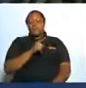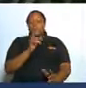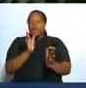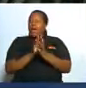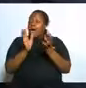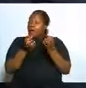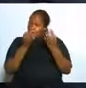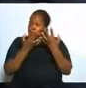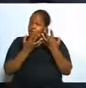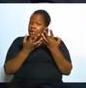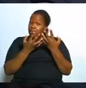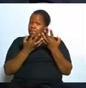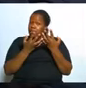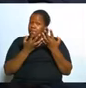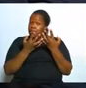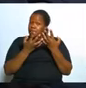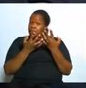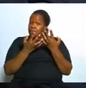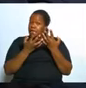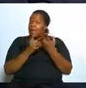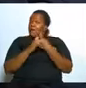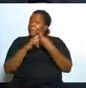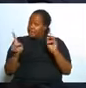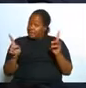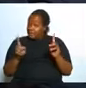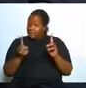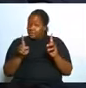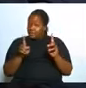hallelujah unfortunately